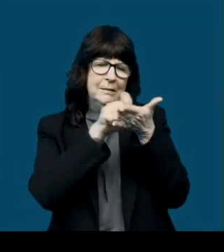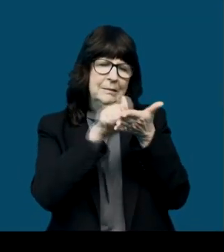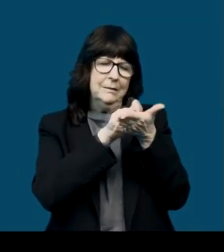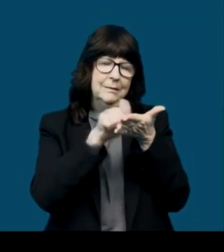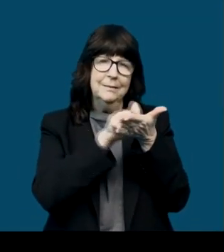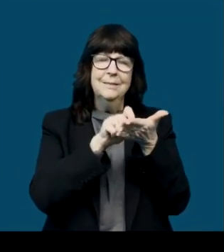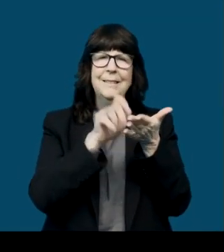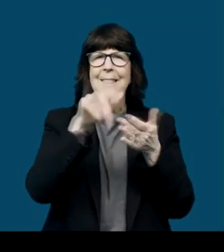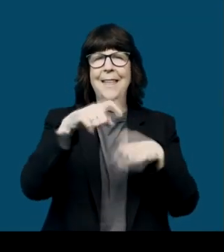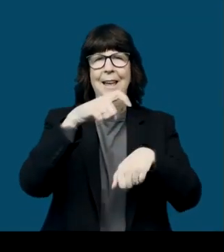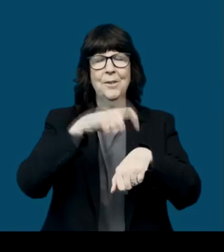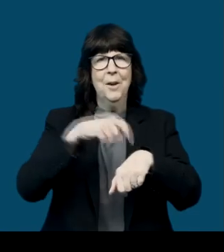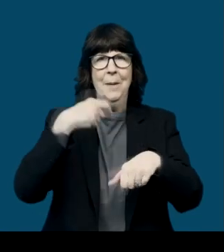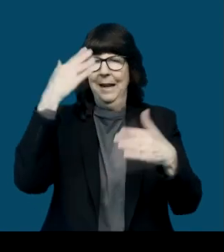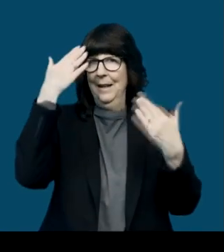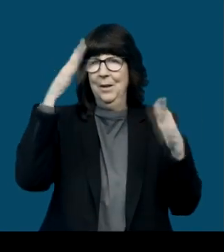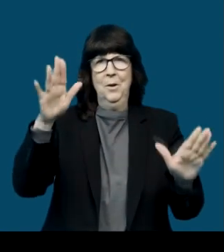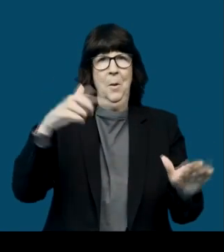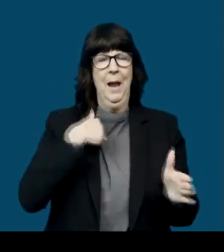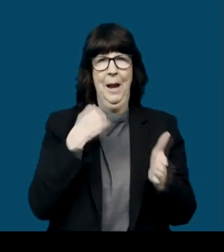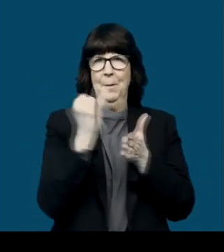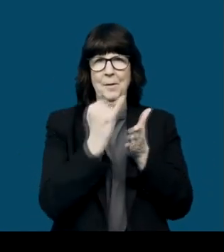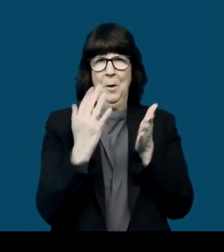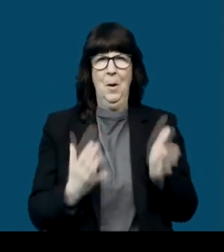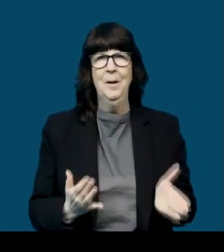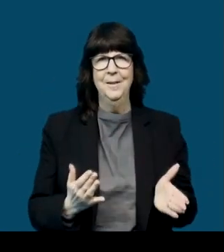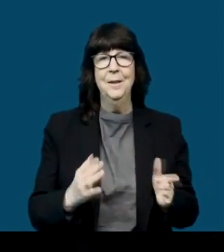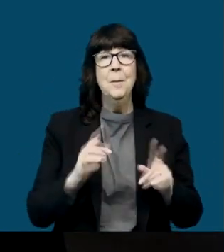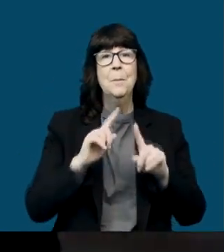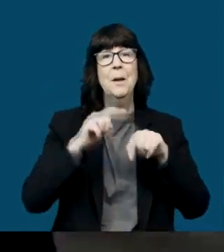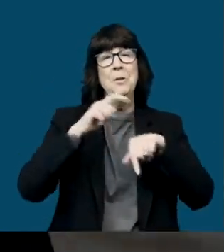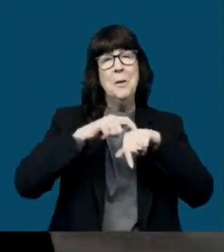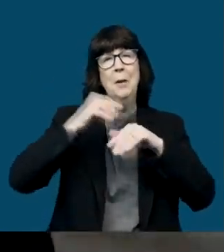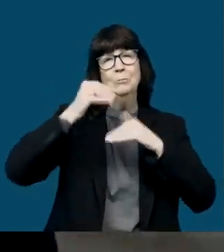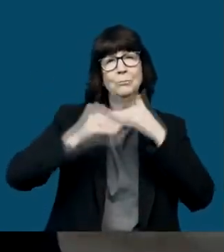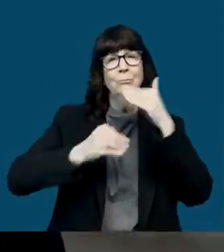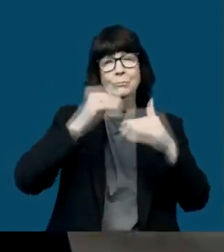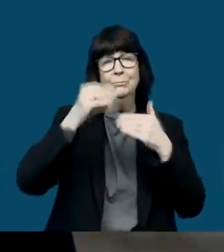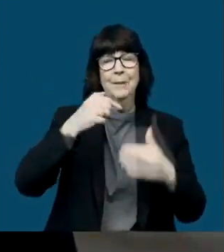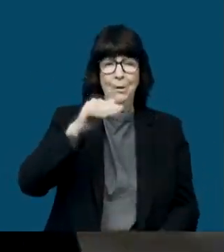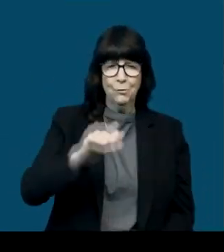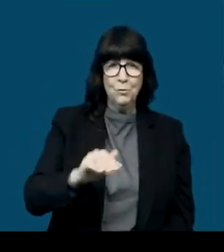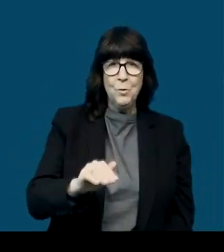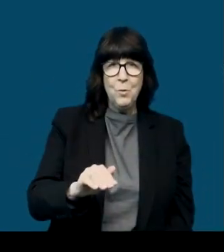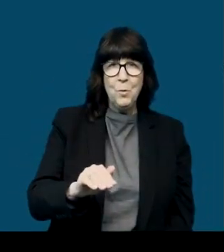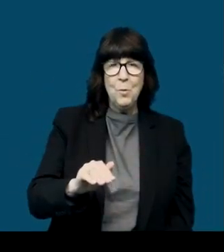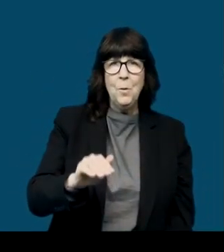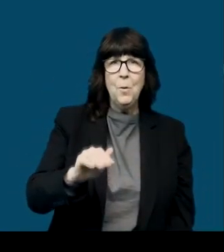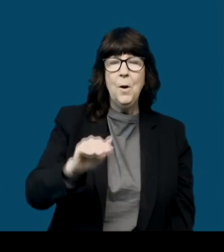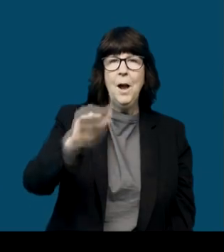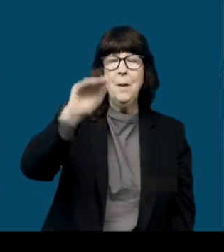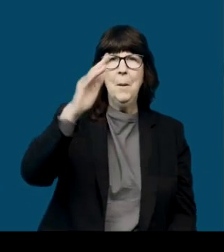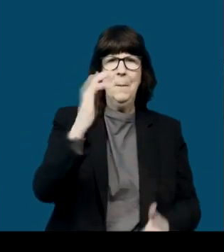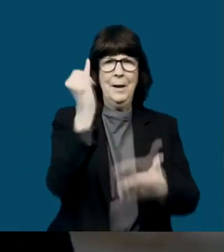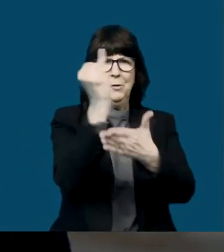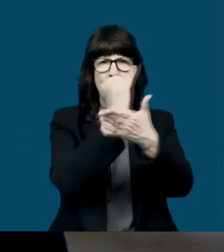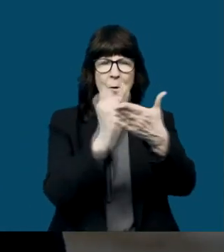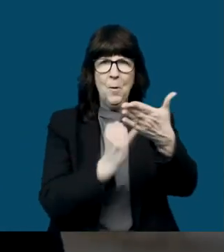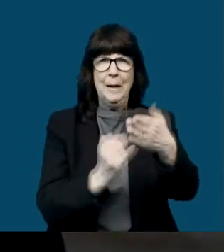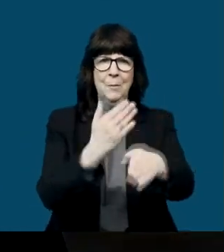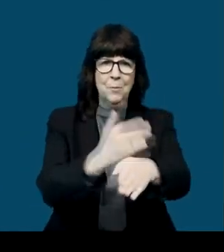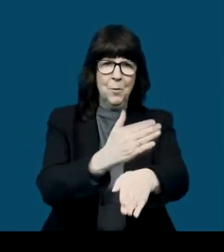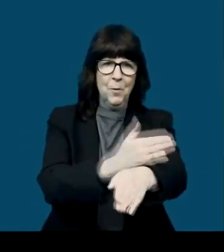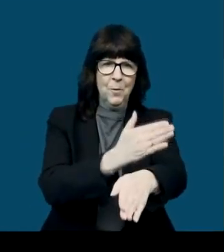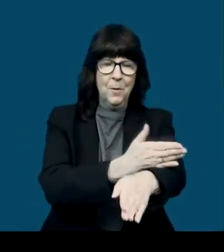I did not know that I was an artist then, but as I got older, my and my drawing got